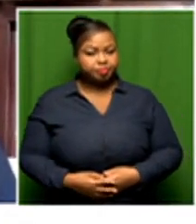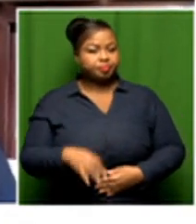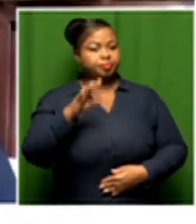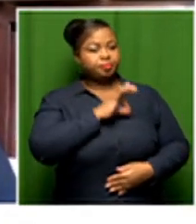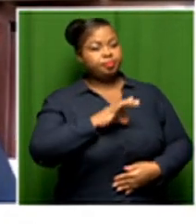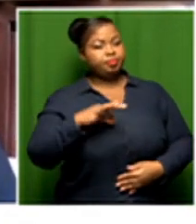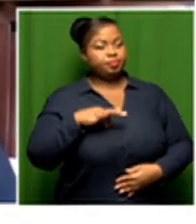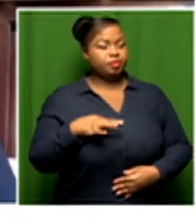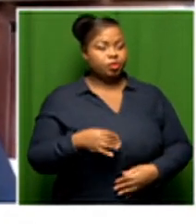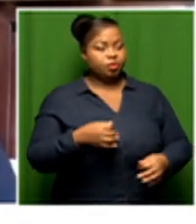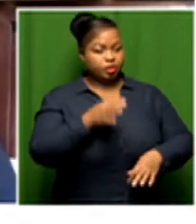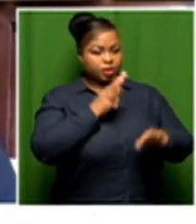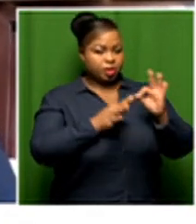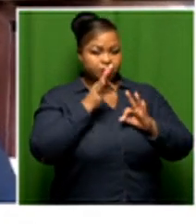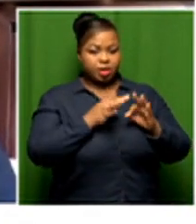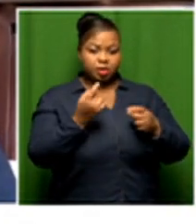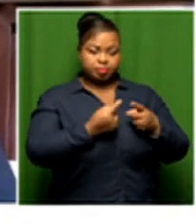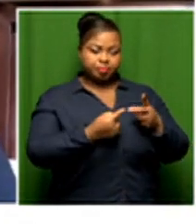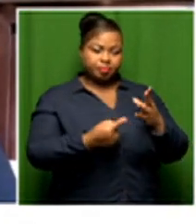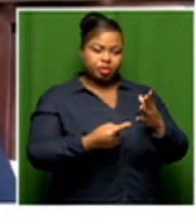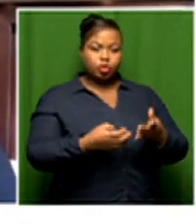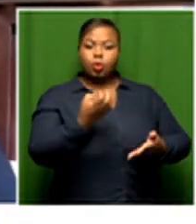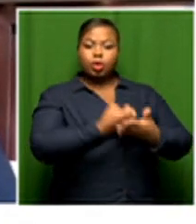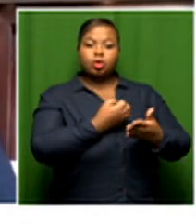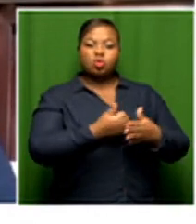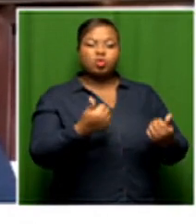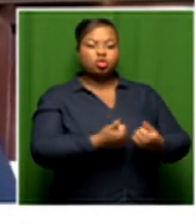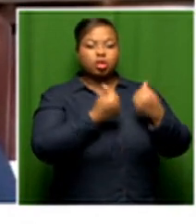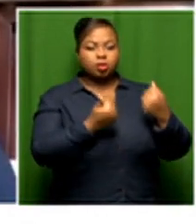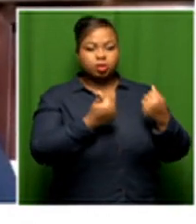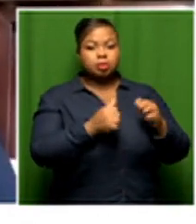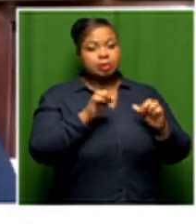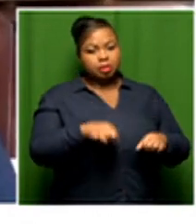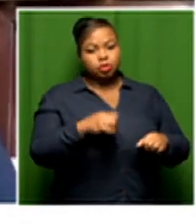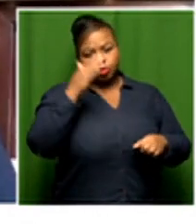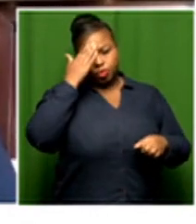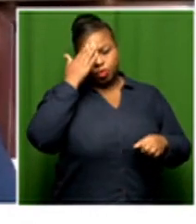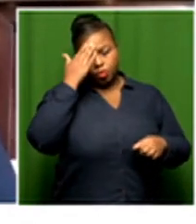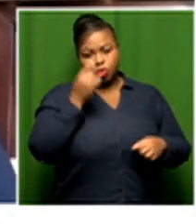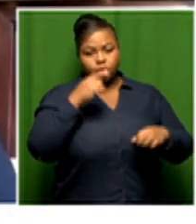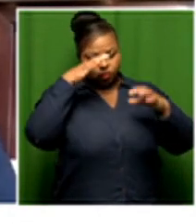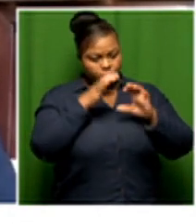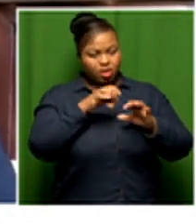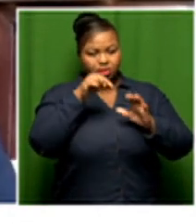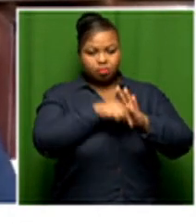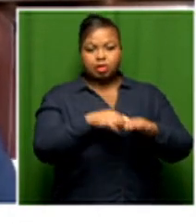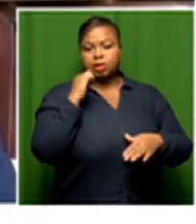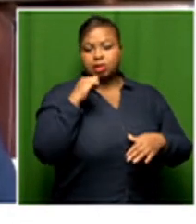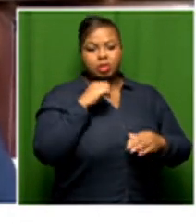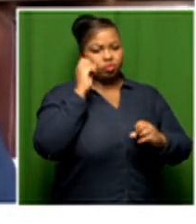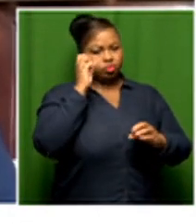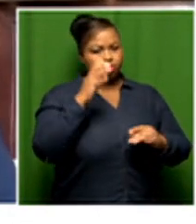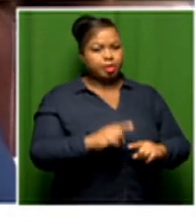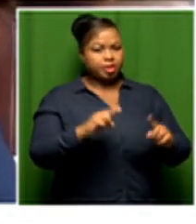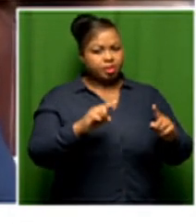just outlined and articulated some of the social economic challenges which which were of course we're at the center of your speech yesterday but